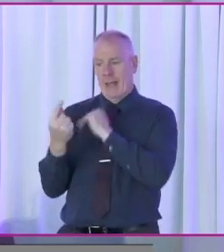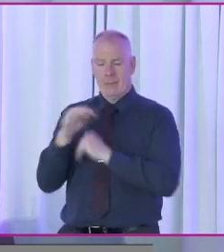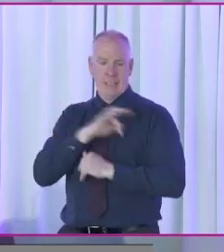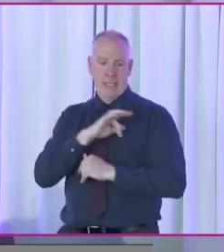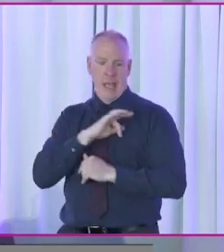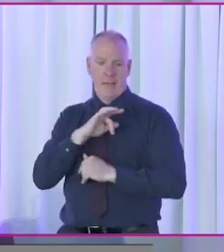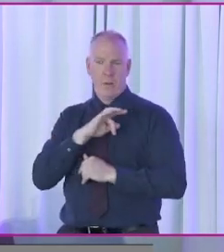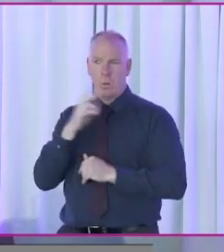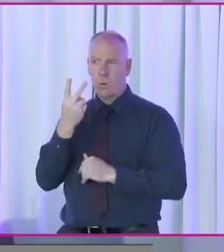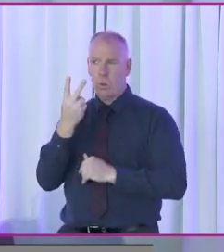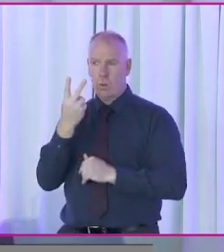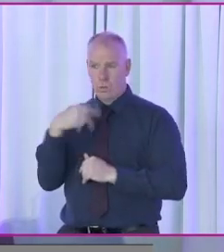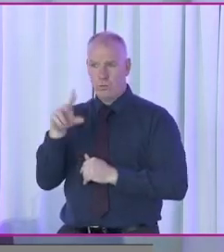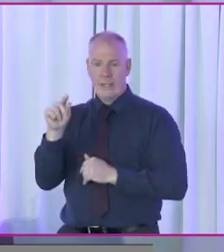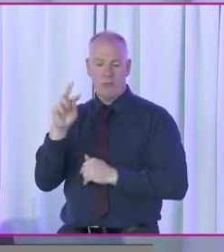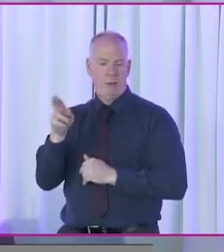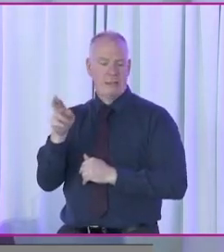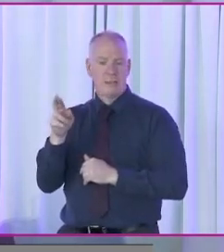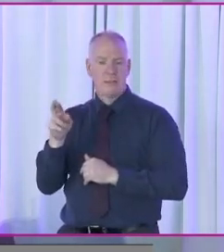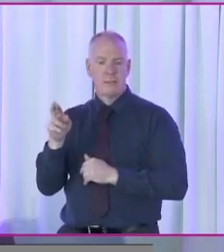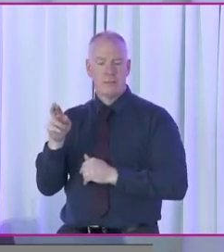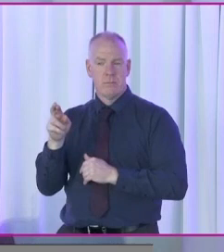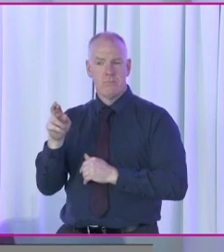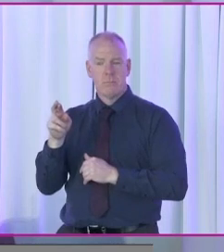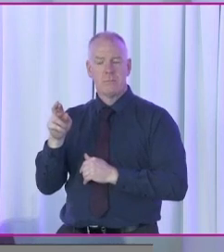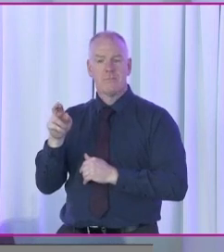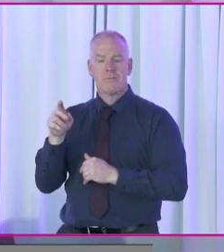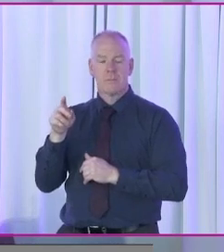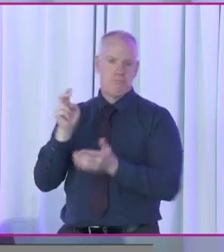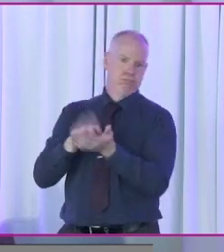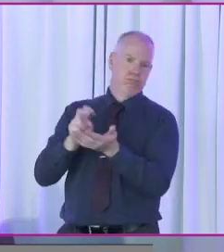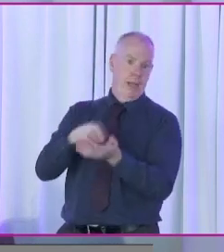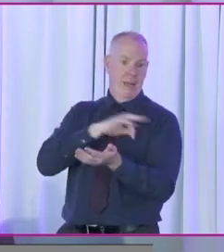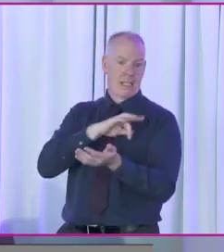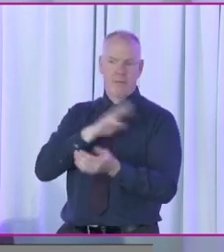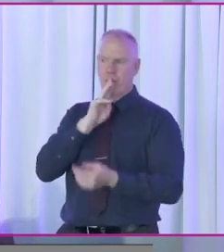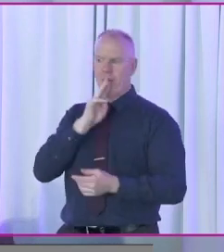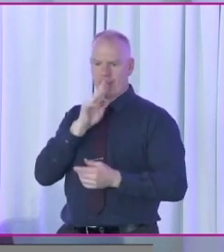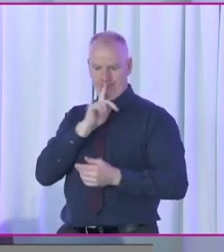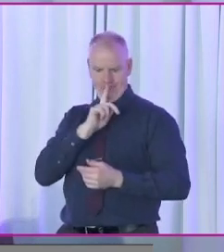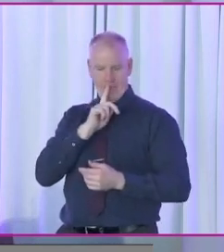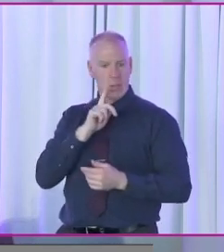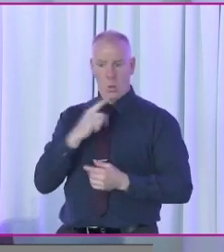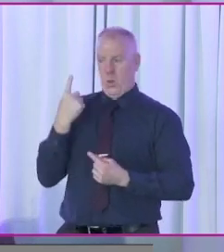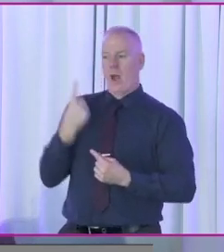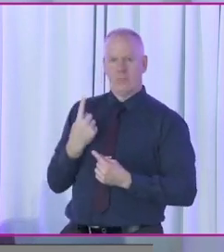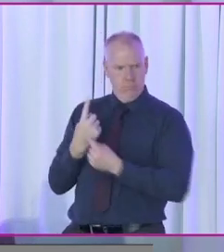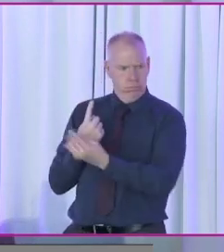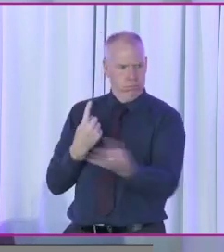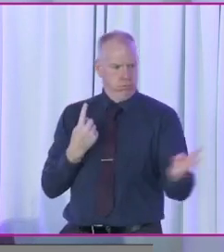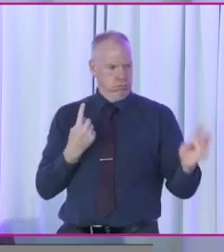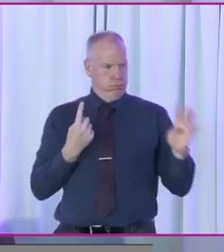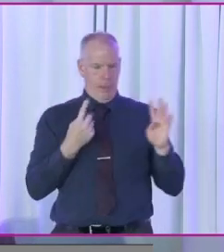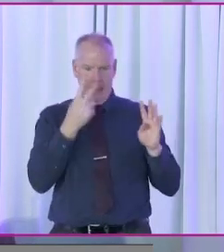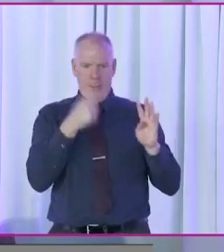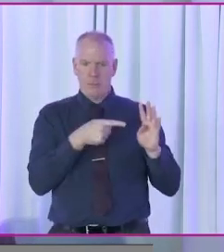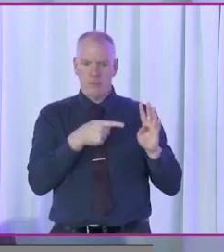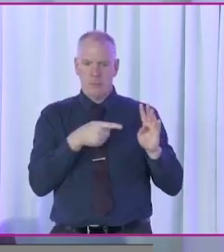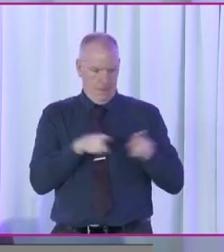I think, 2020 election. And I was delighted to be able to do it. I wasn't the only one. And